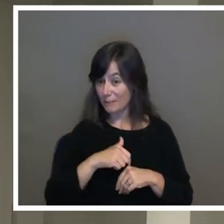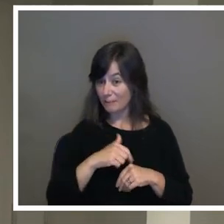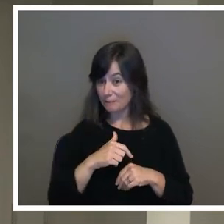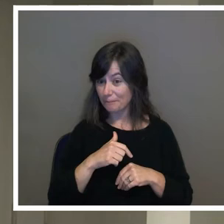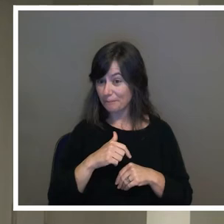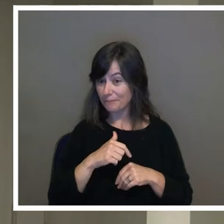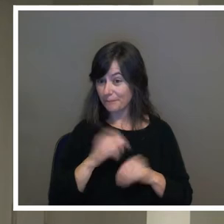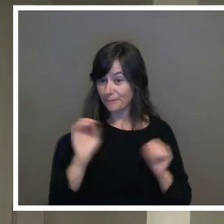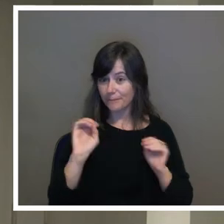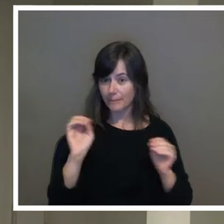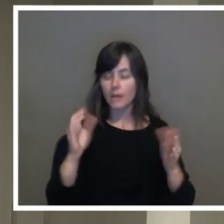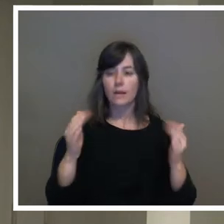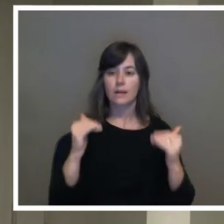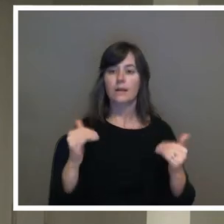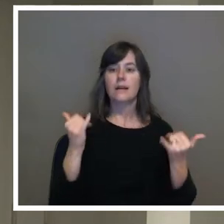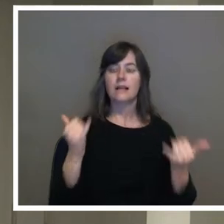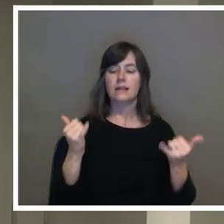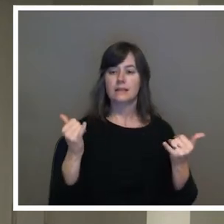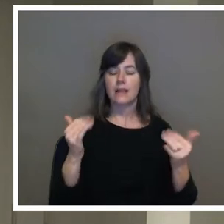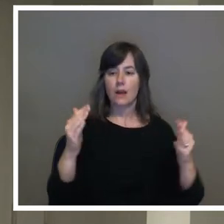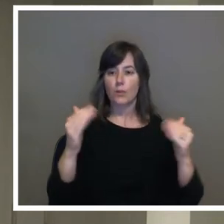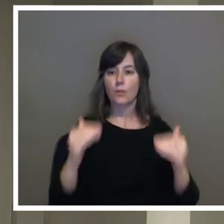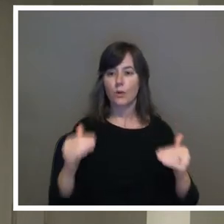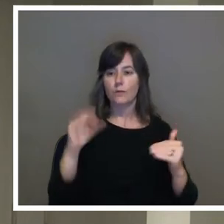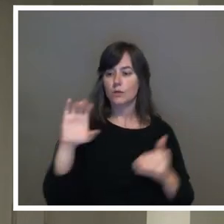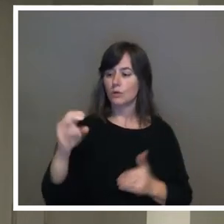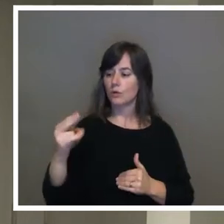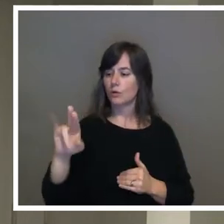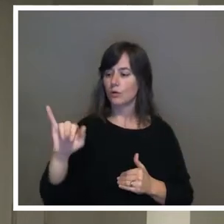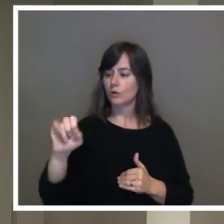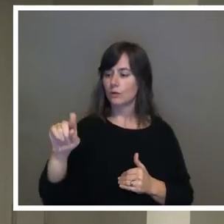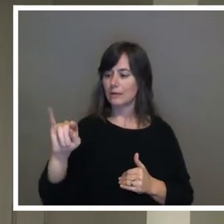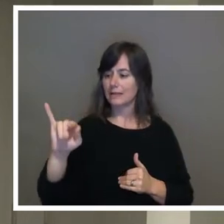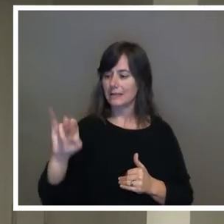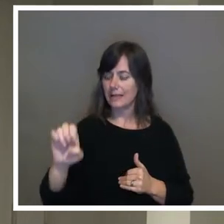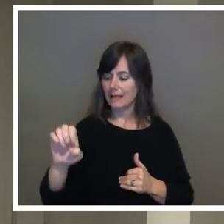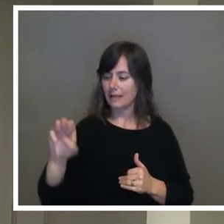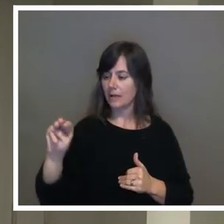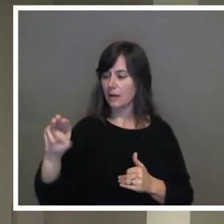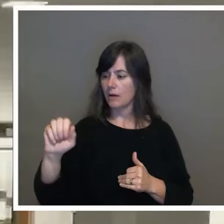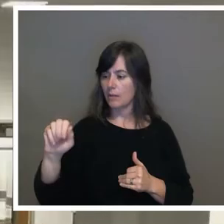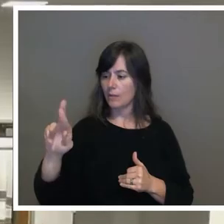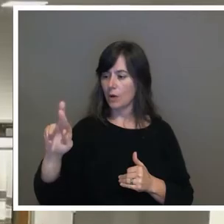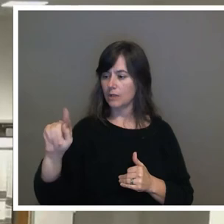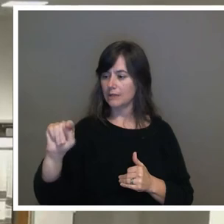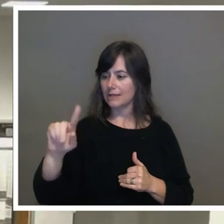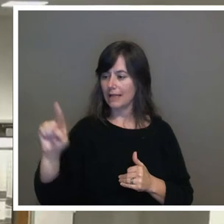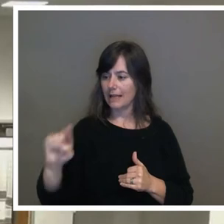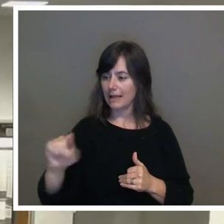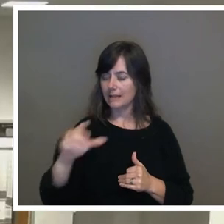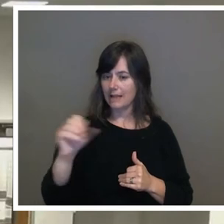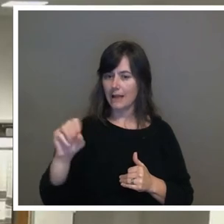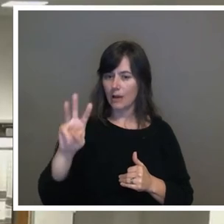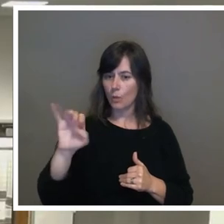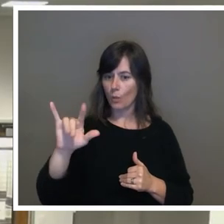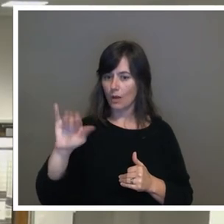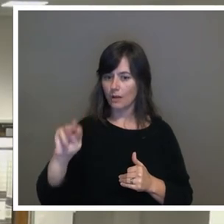And I will now move to Christine Martinez, followed by William Roundtree. Christine.